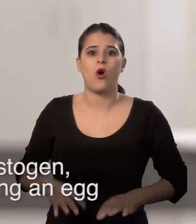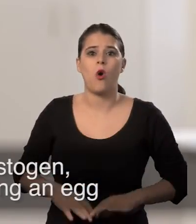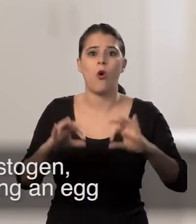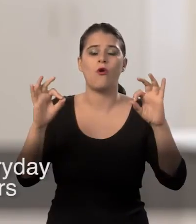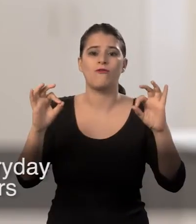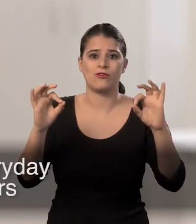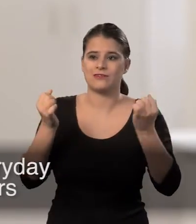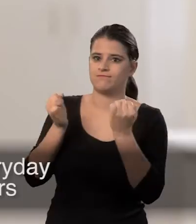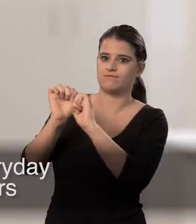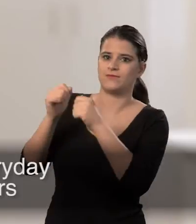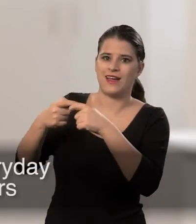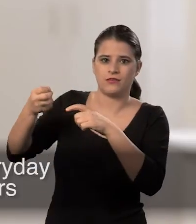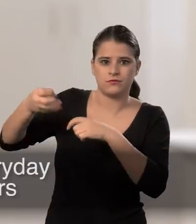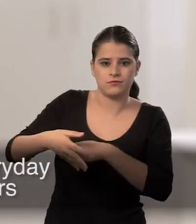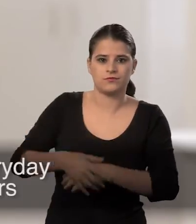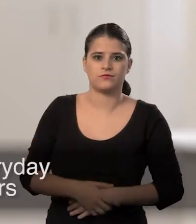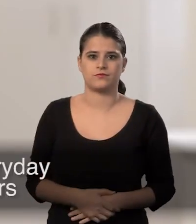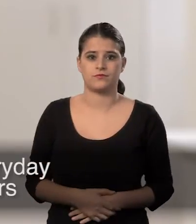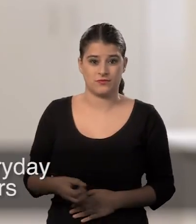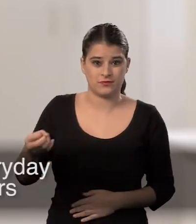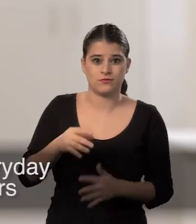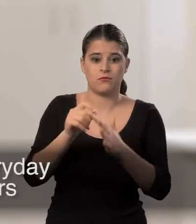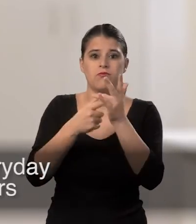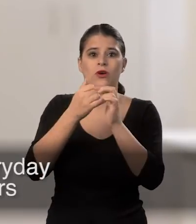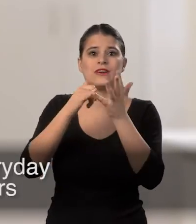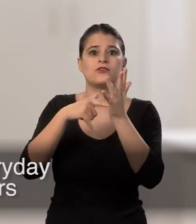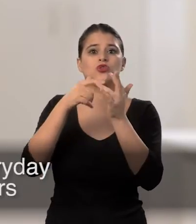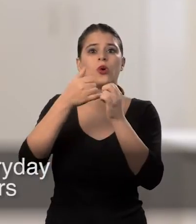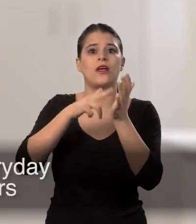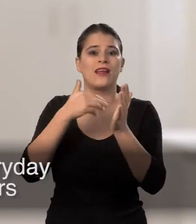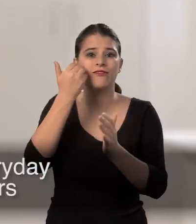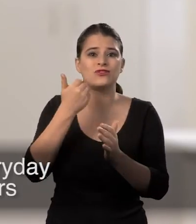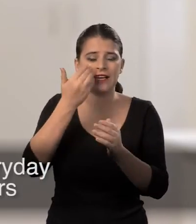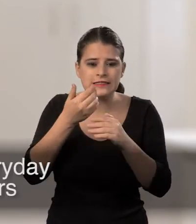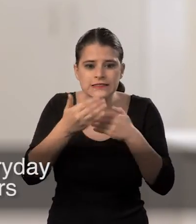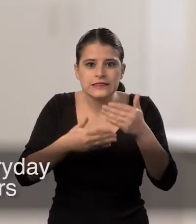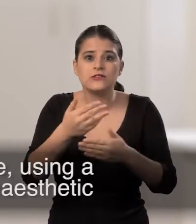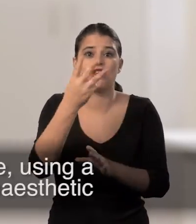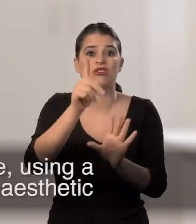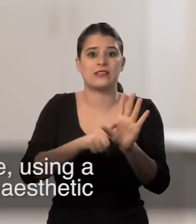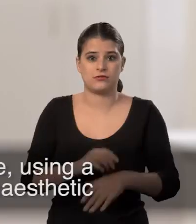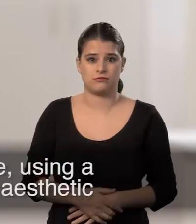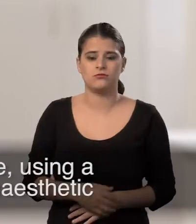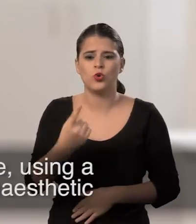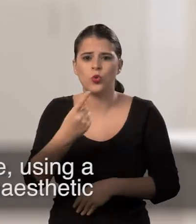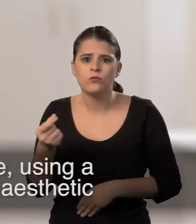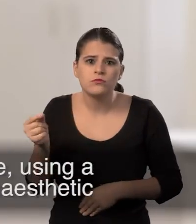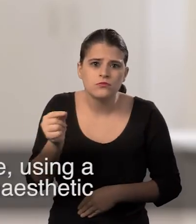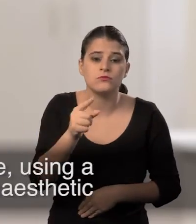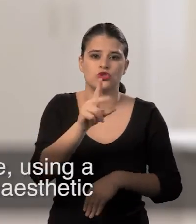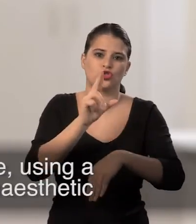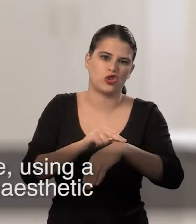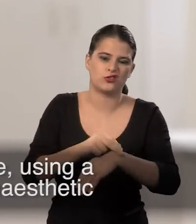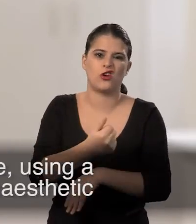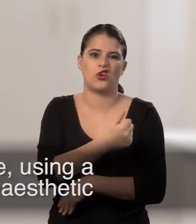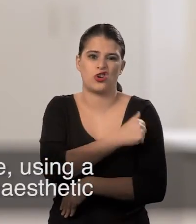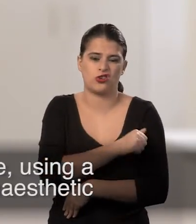egg. It releases progestogen every day very slowly for three years. It is placed by a